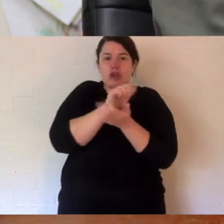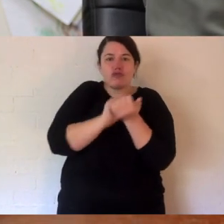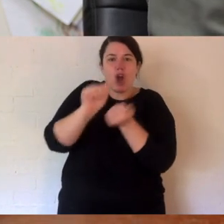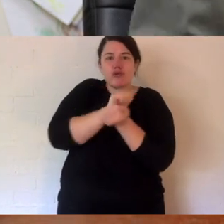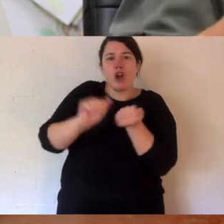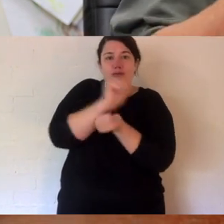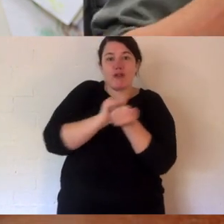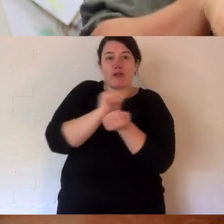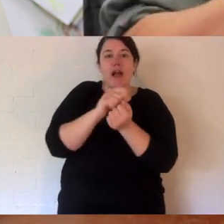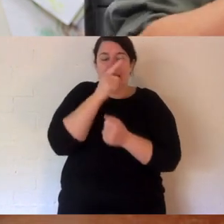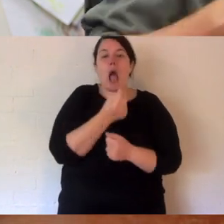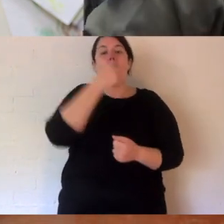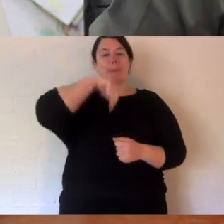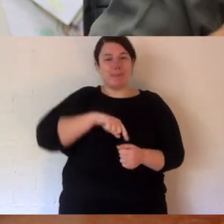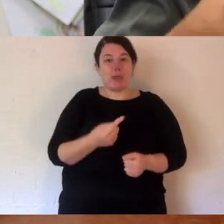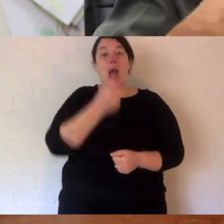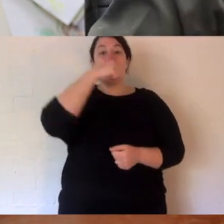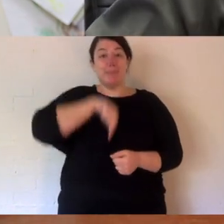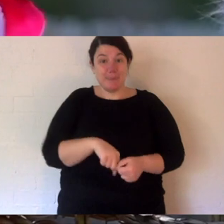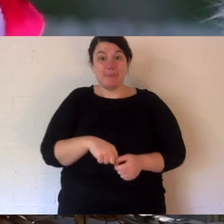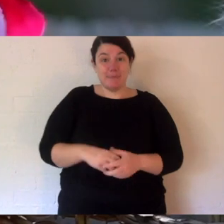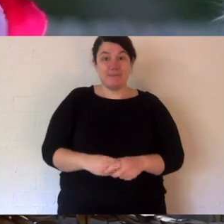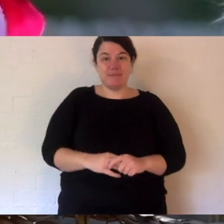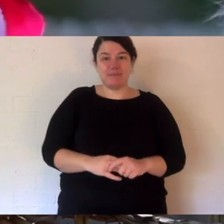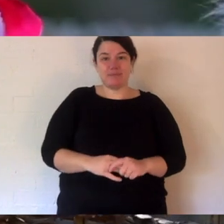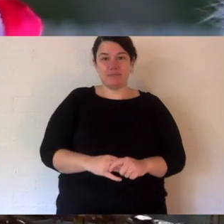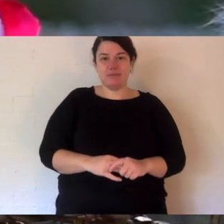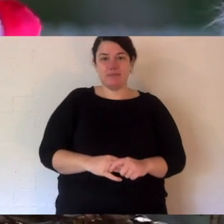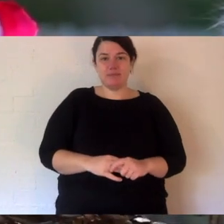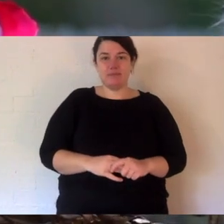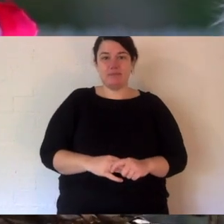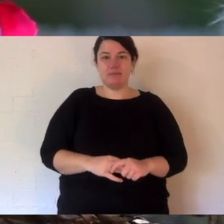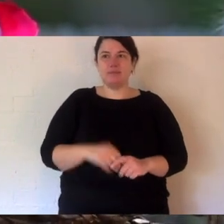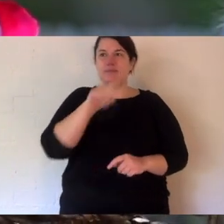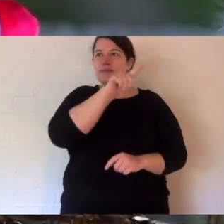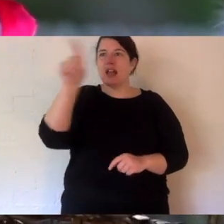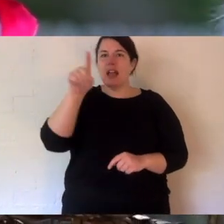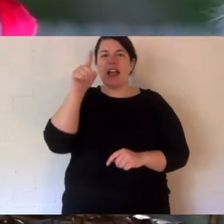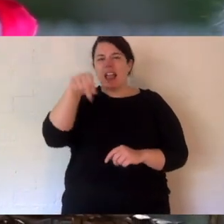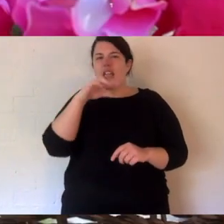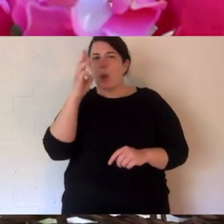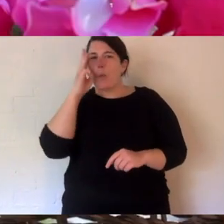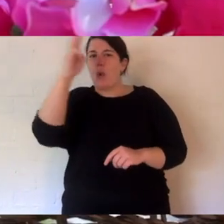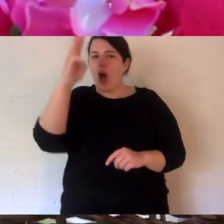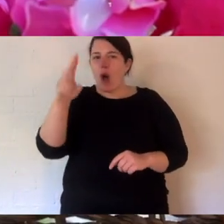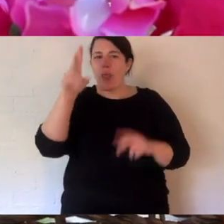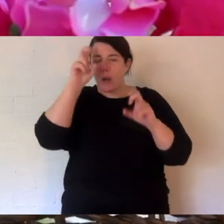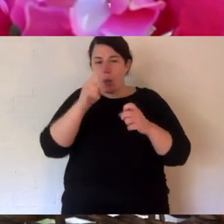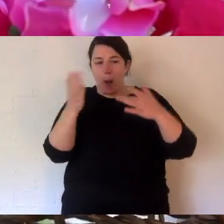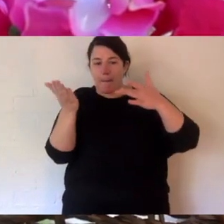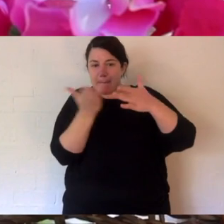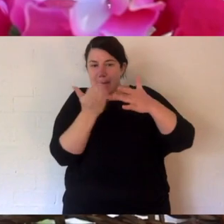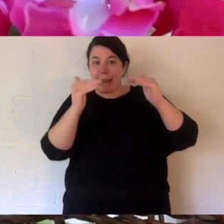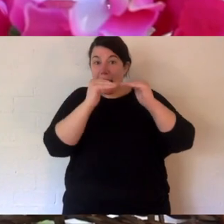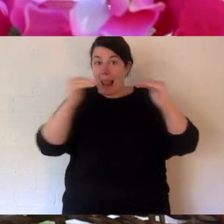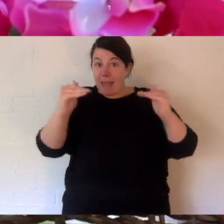And they do this to actually make that food palatable and so she can swallow it. Now, in the wild, they're called a mid-level